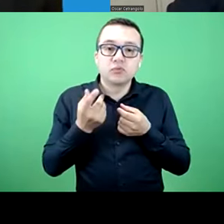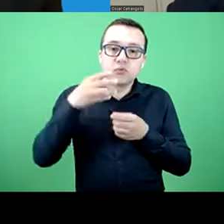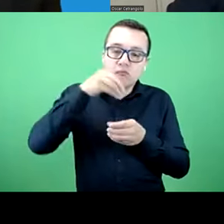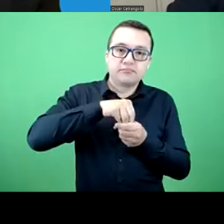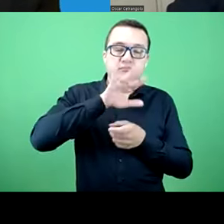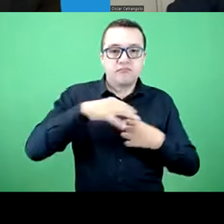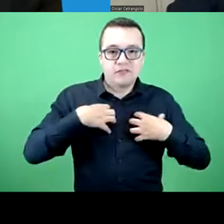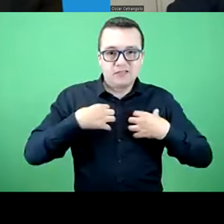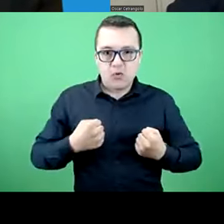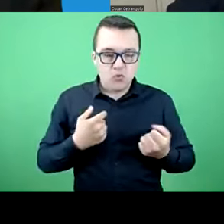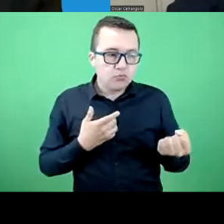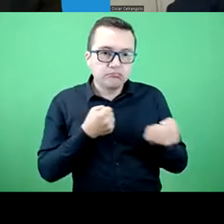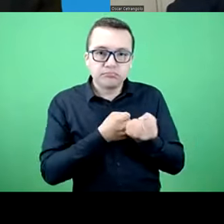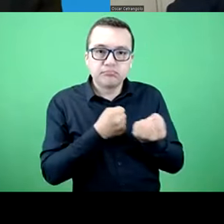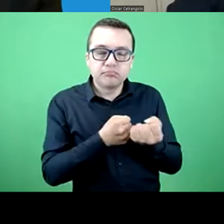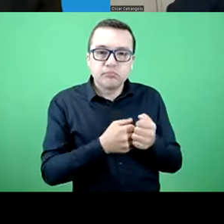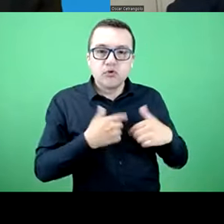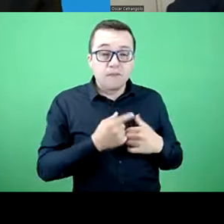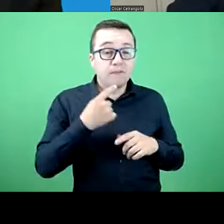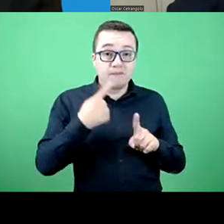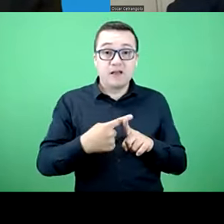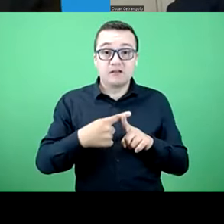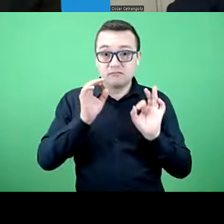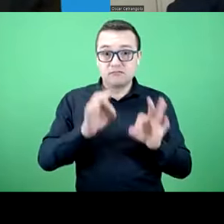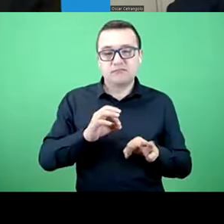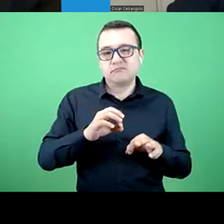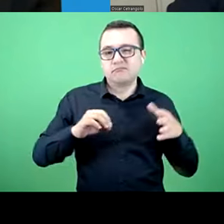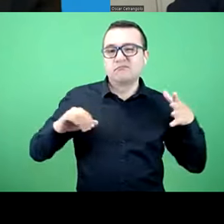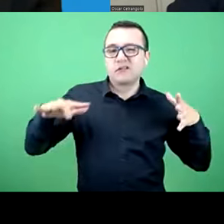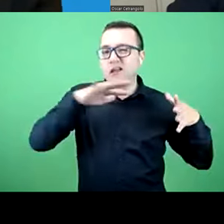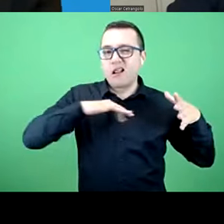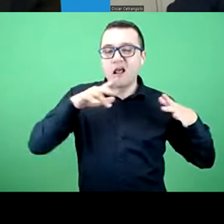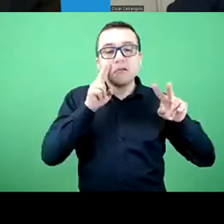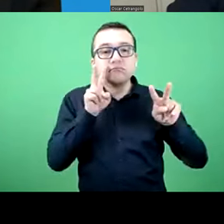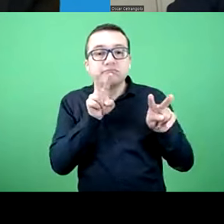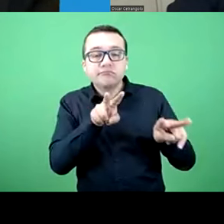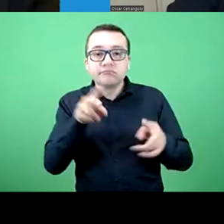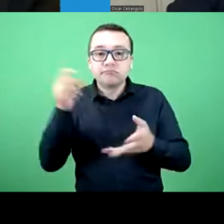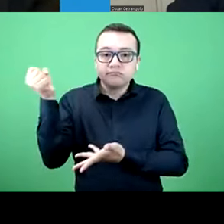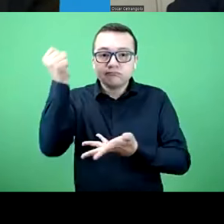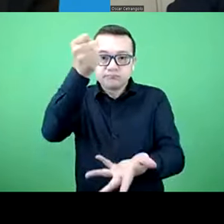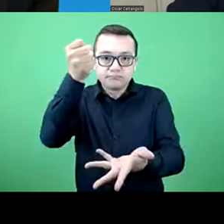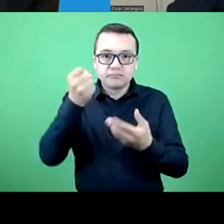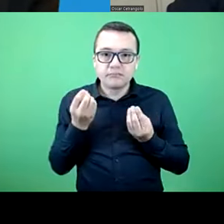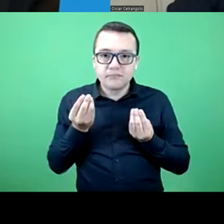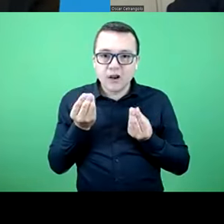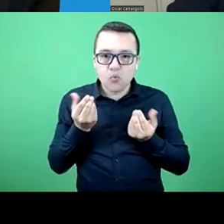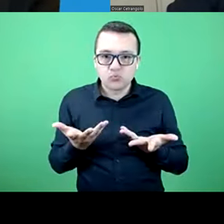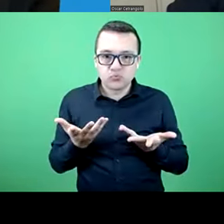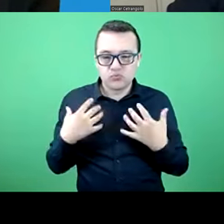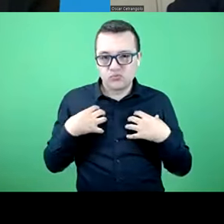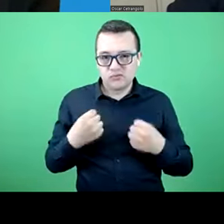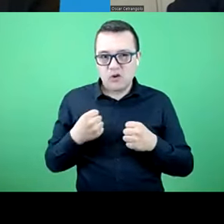regulation of payments that are done in the health system. Also, we support the distribution of